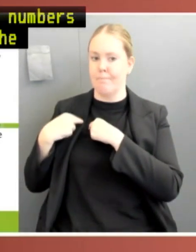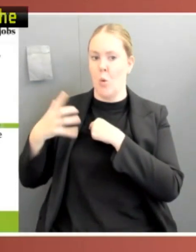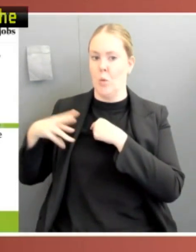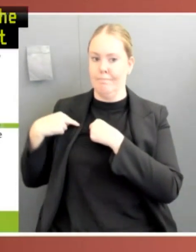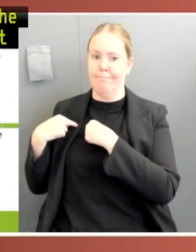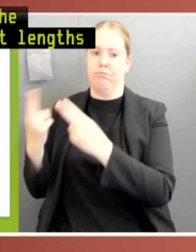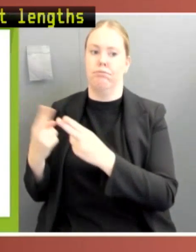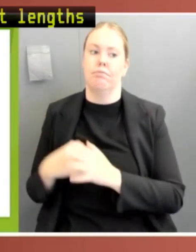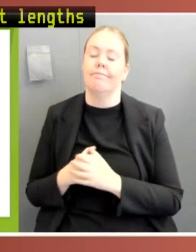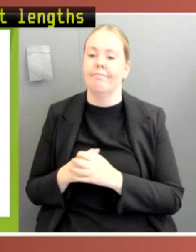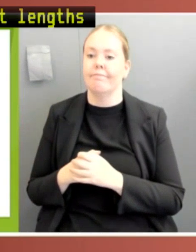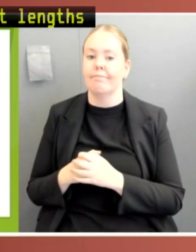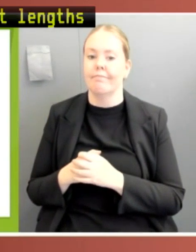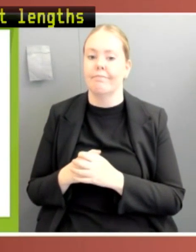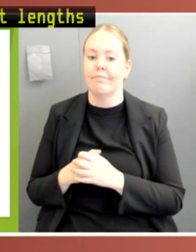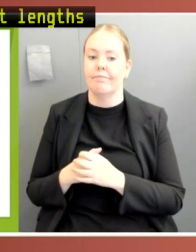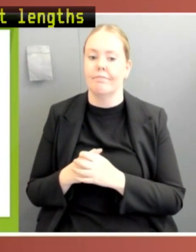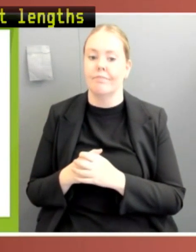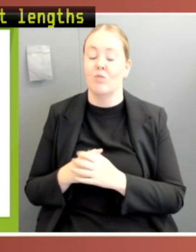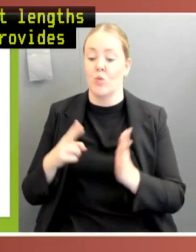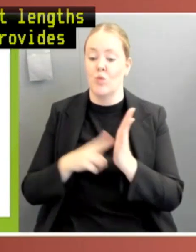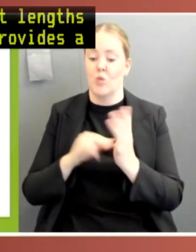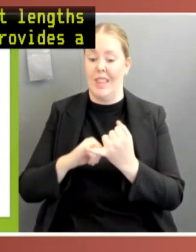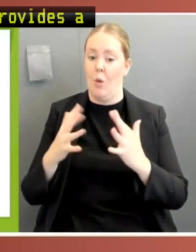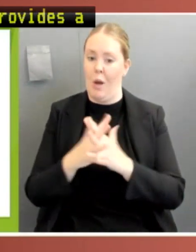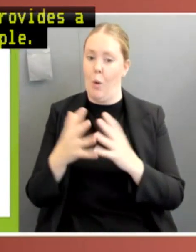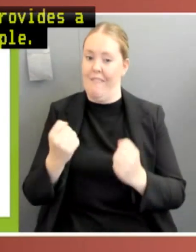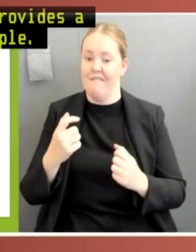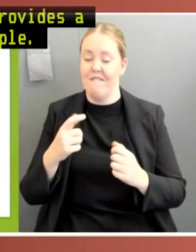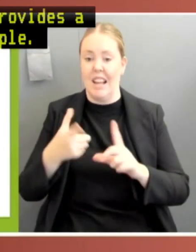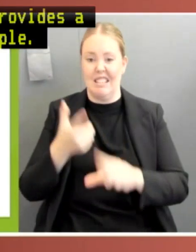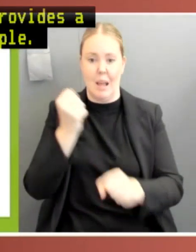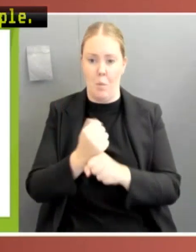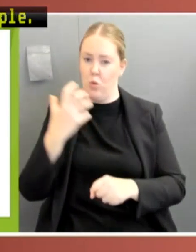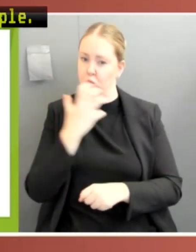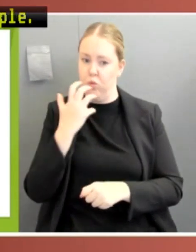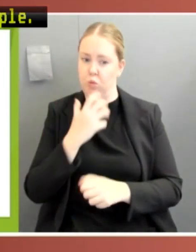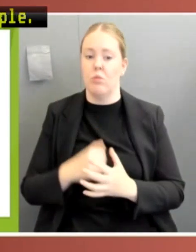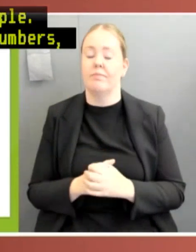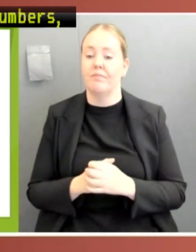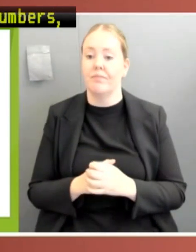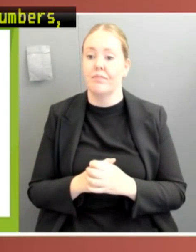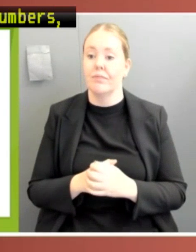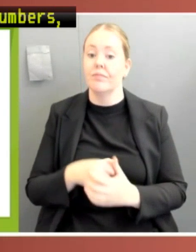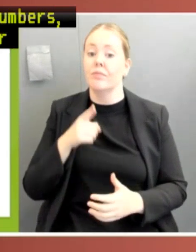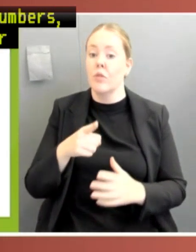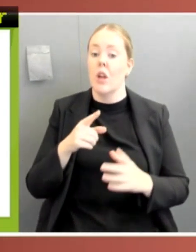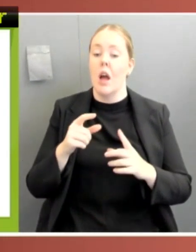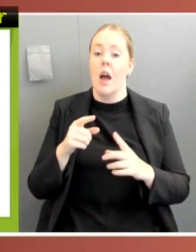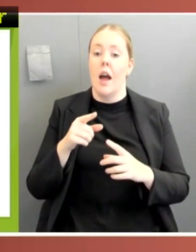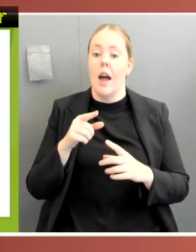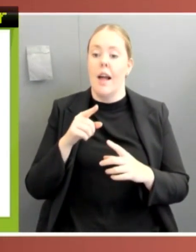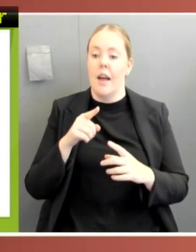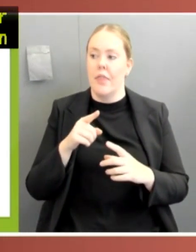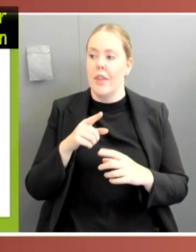alarming example. Following the rise in case numbers, the New South Wales Premier announced a two-week lockdown of Greater Sydney on the 26th of June 2021.